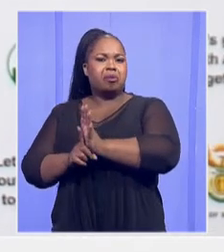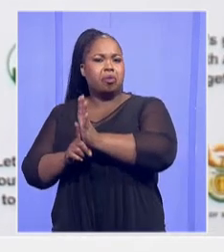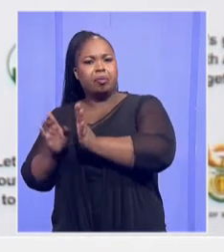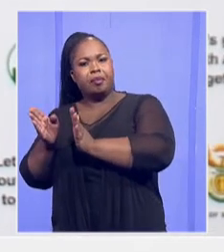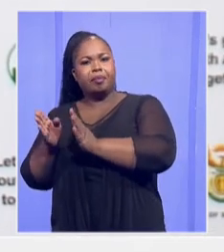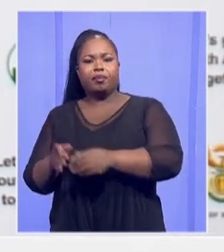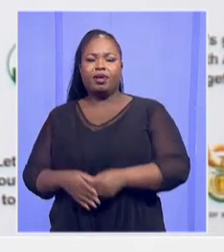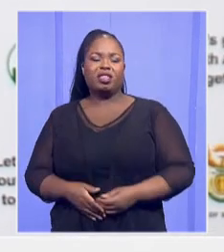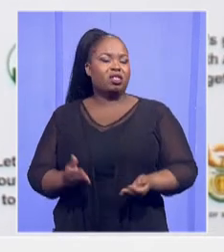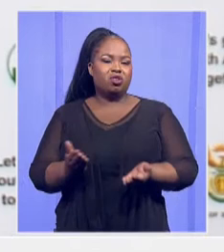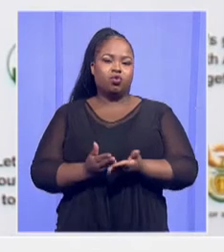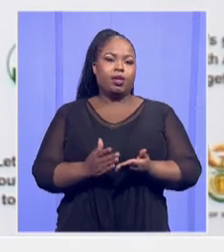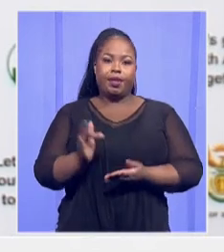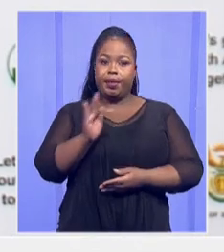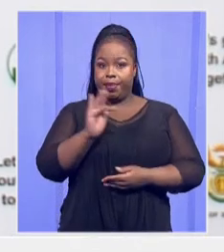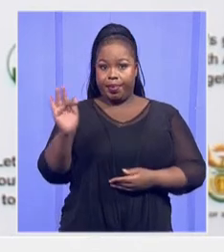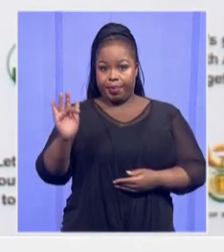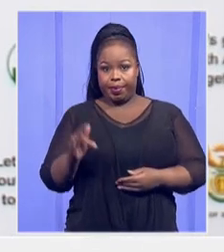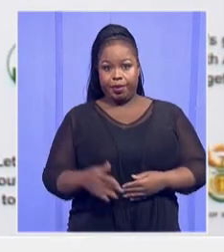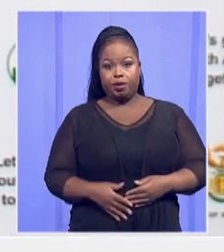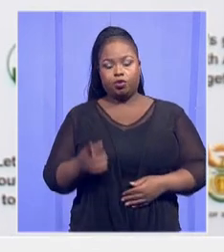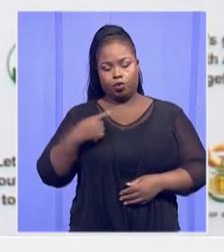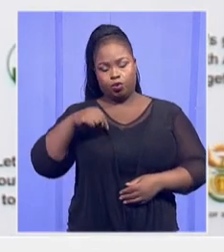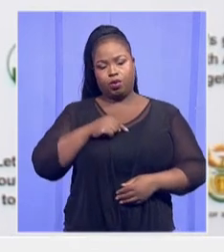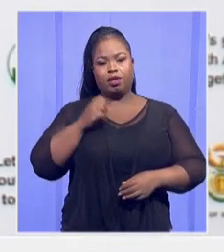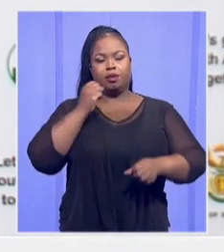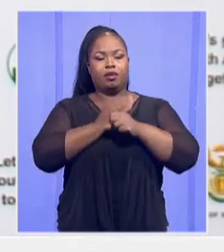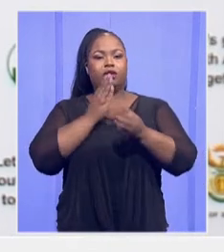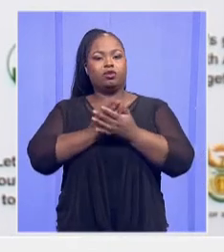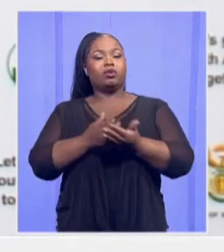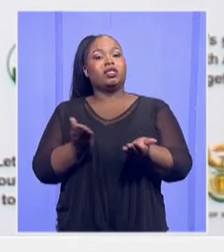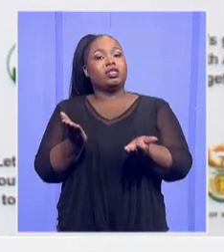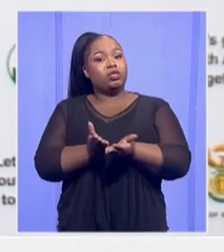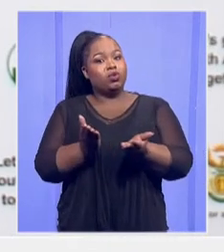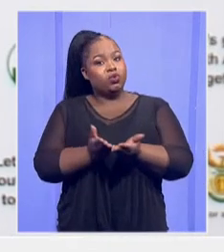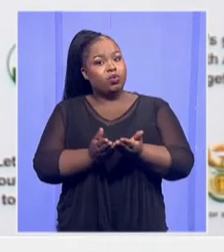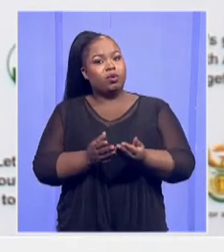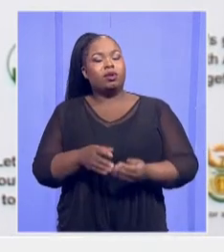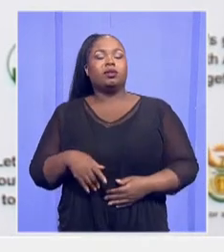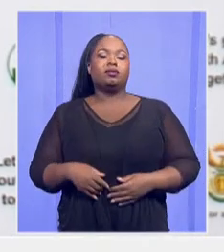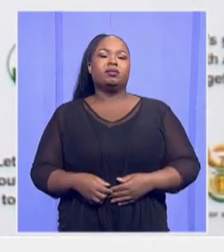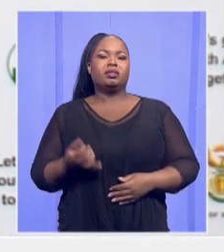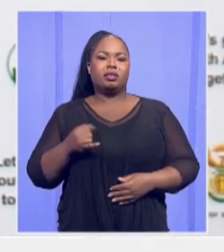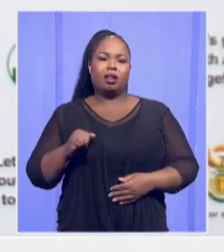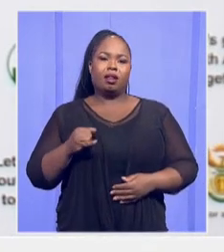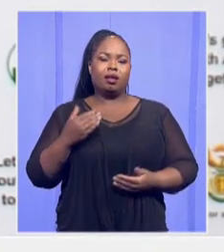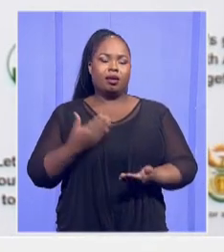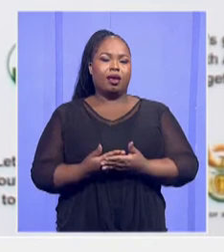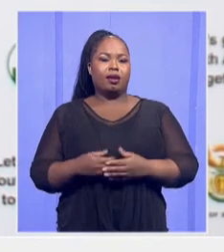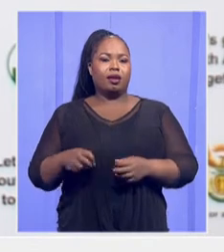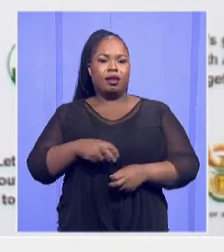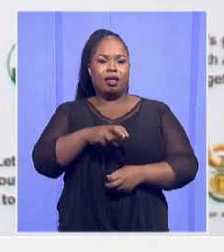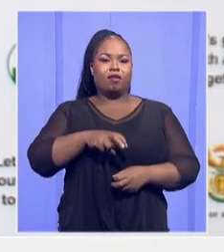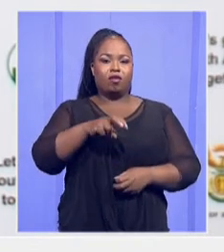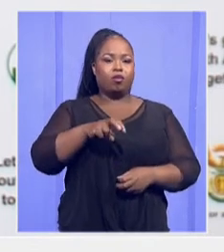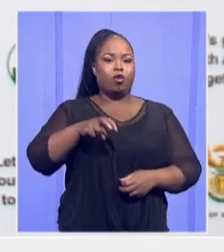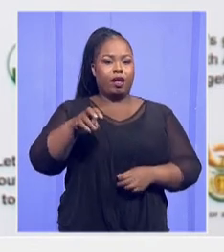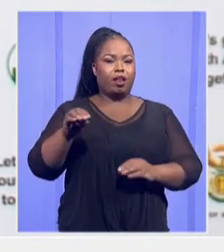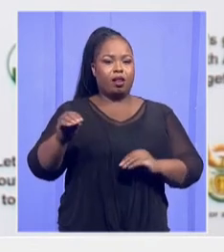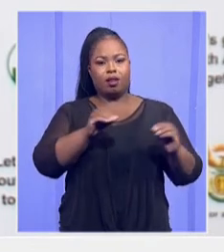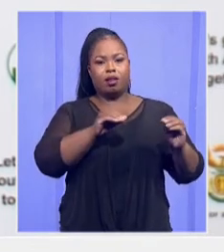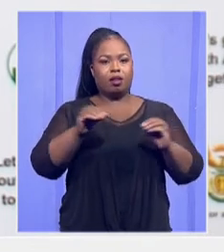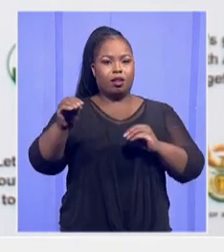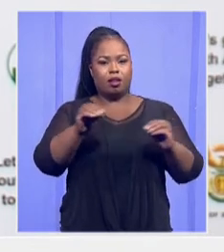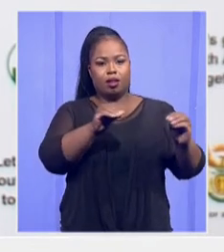So we had to make sure that these schools do have at least mobile facilities whilst we are coming to